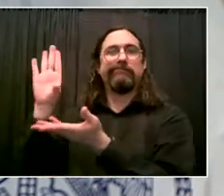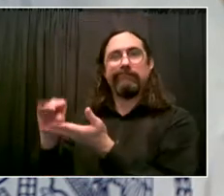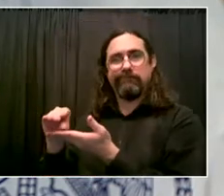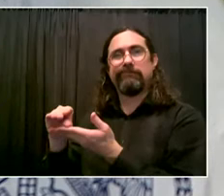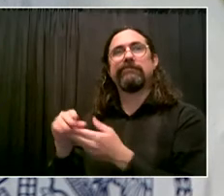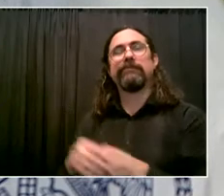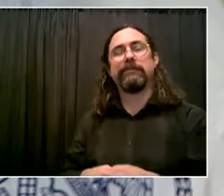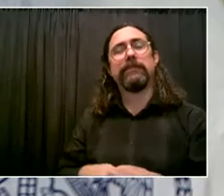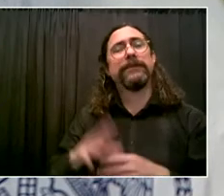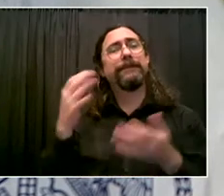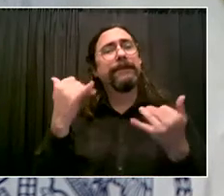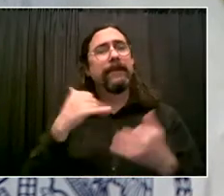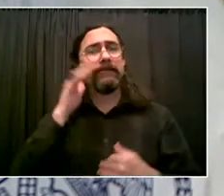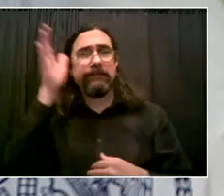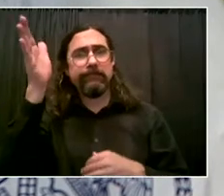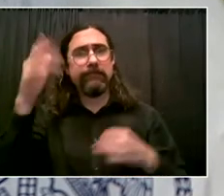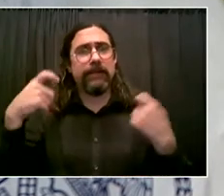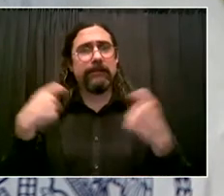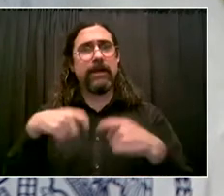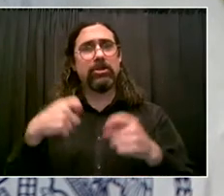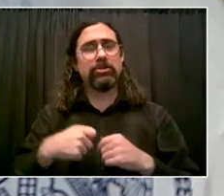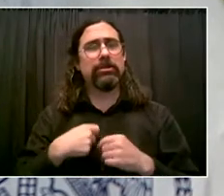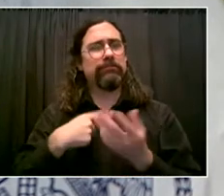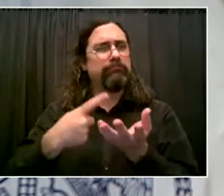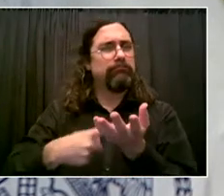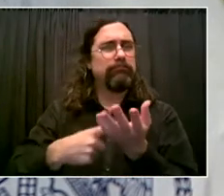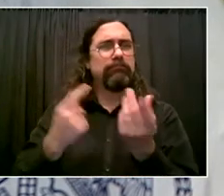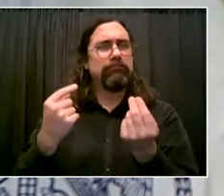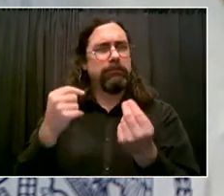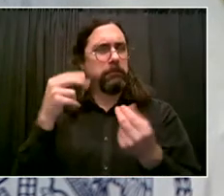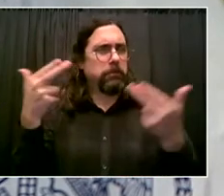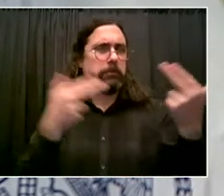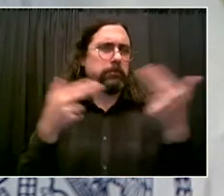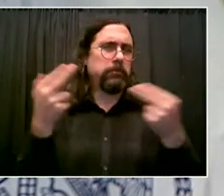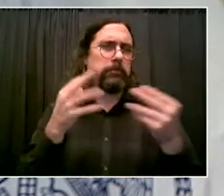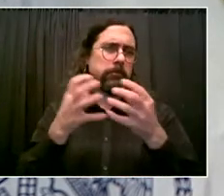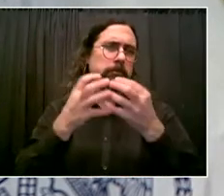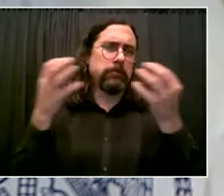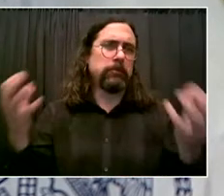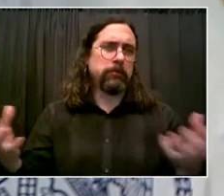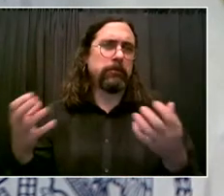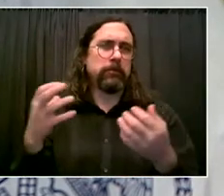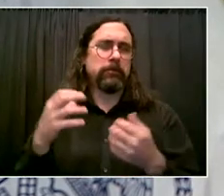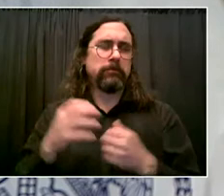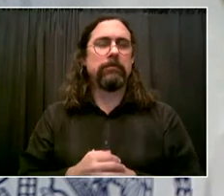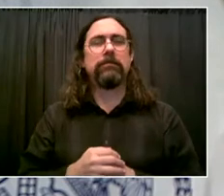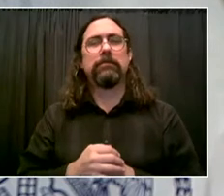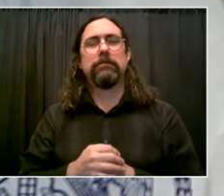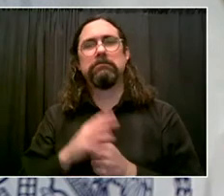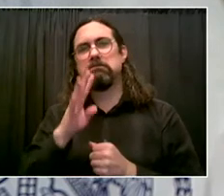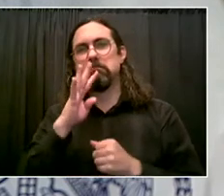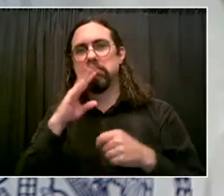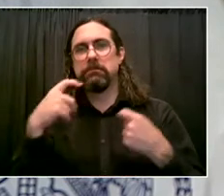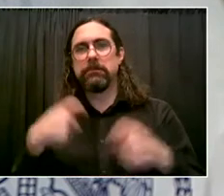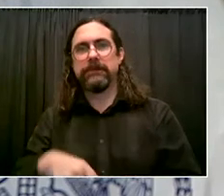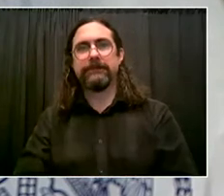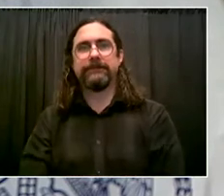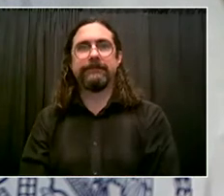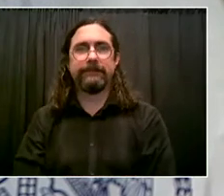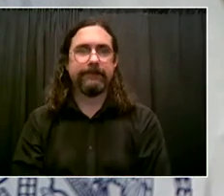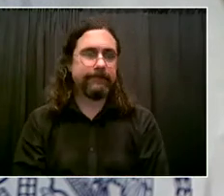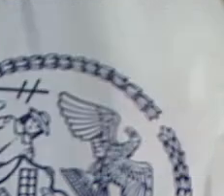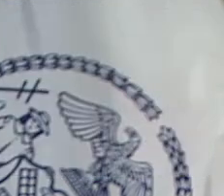perdimos a dos jóvenes por la violencia armada. La ciudad no puede hacerlo sola.